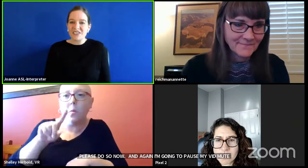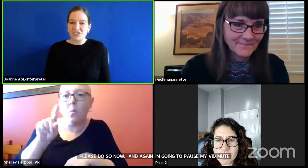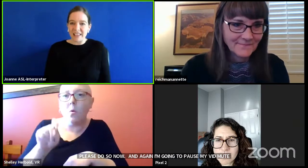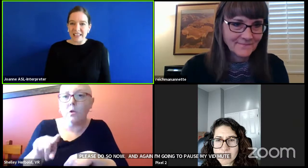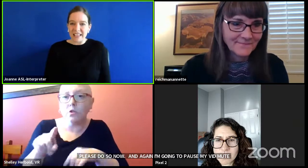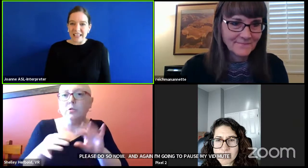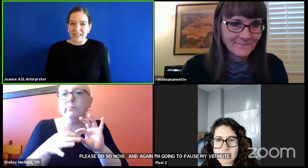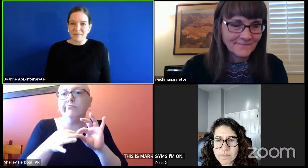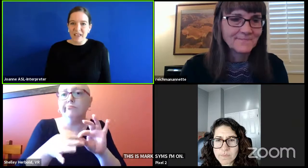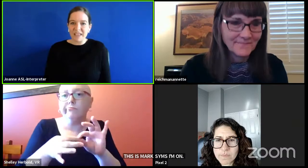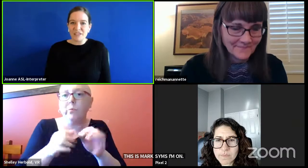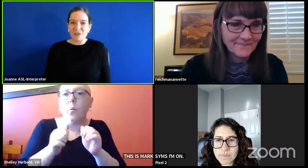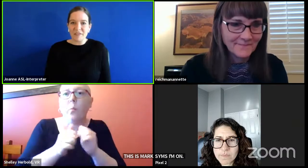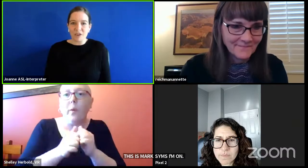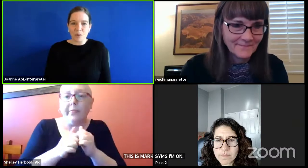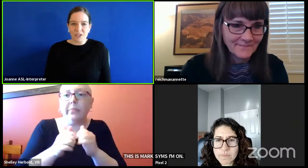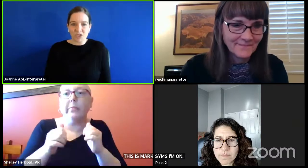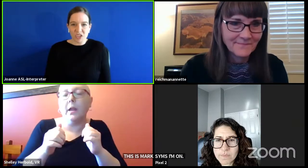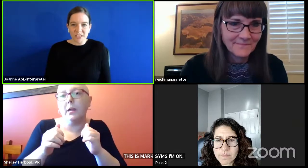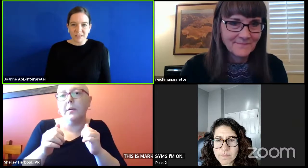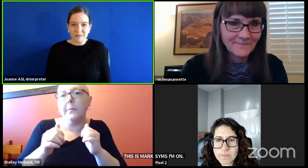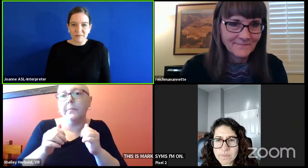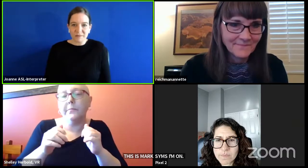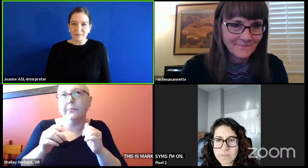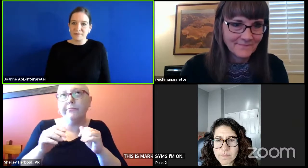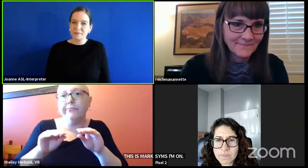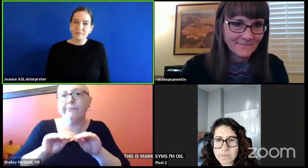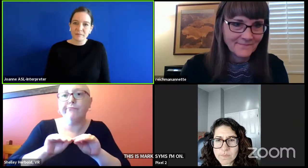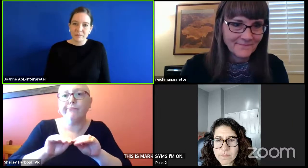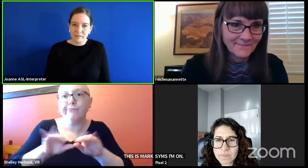this is shelley i do have a question